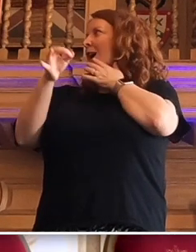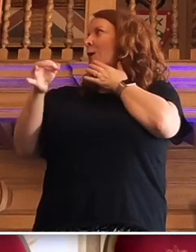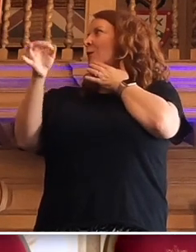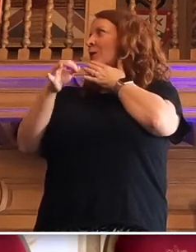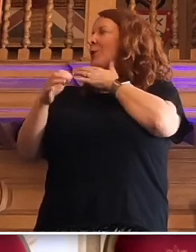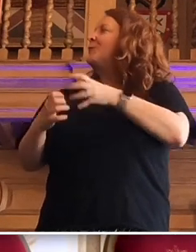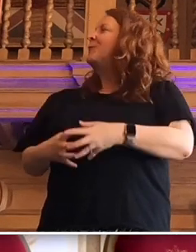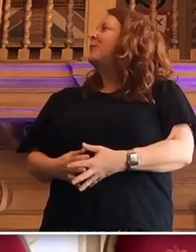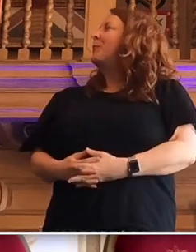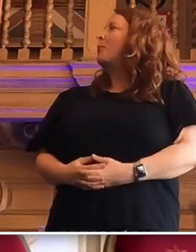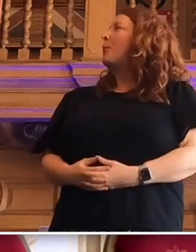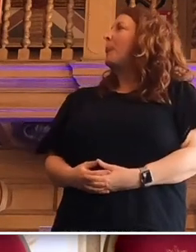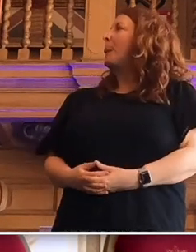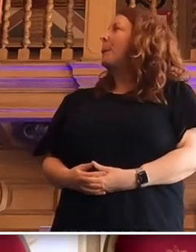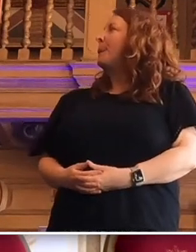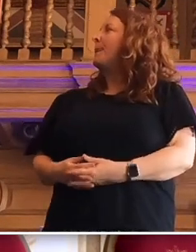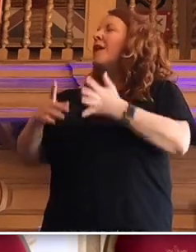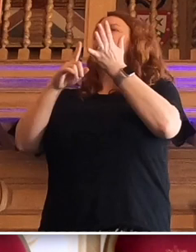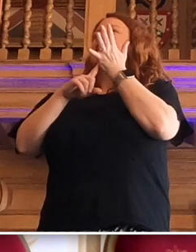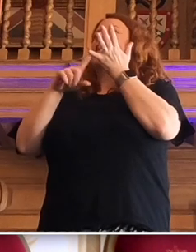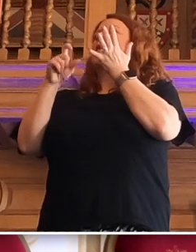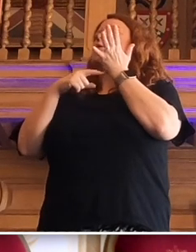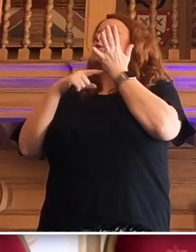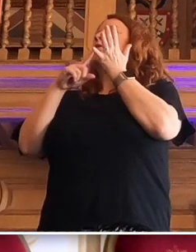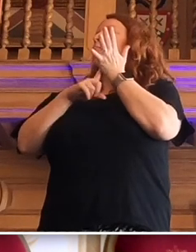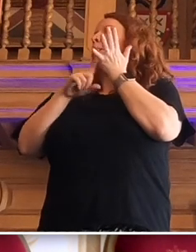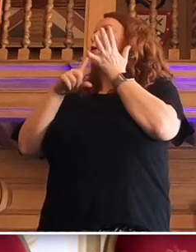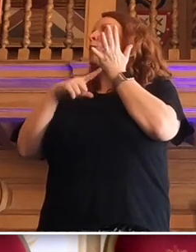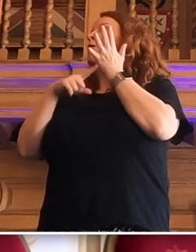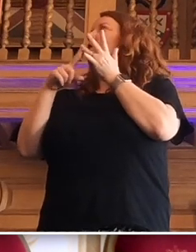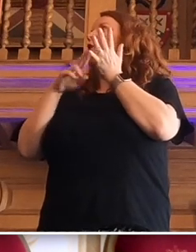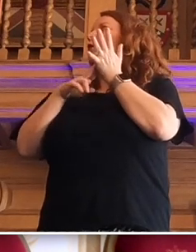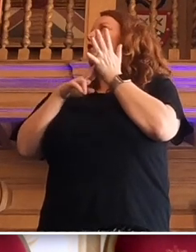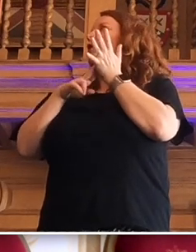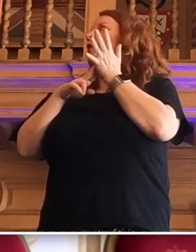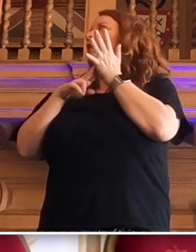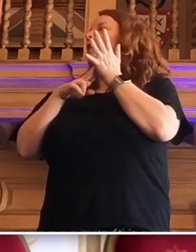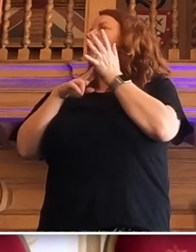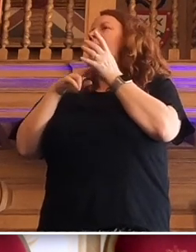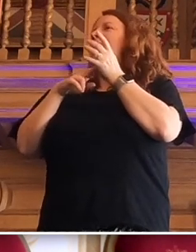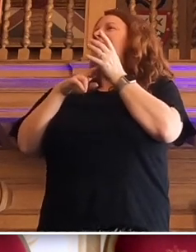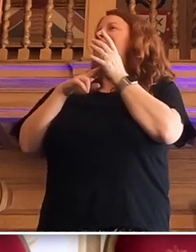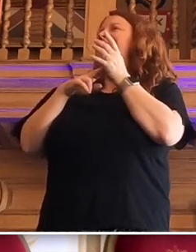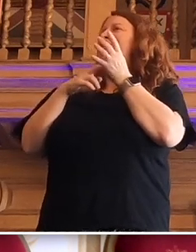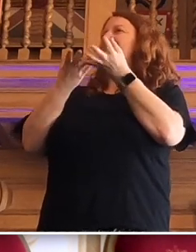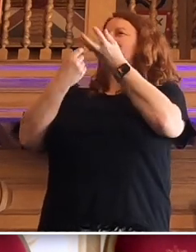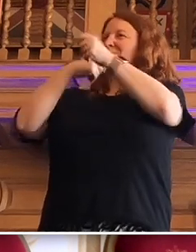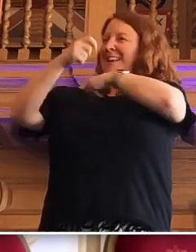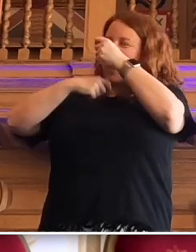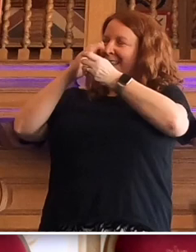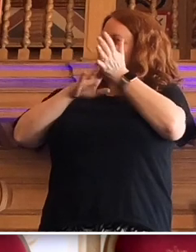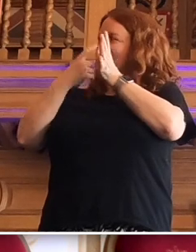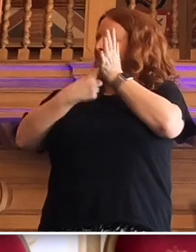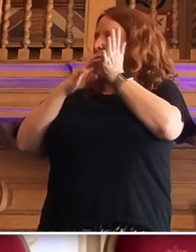Just saying, Luton was a Marmot town before Leeds was. And Luton got promoted to the premiership.